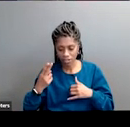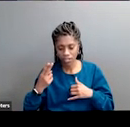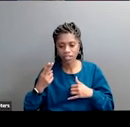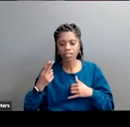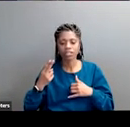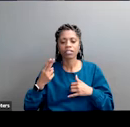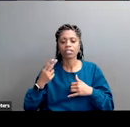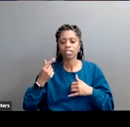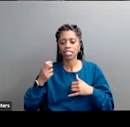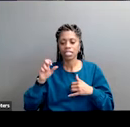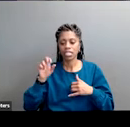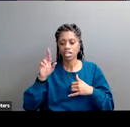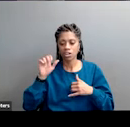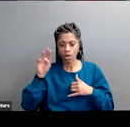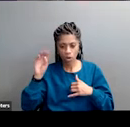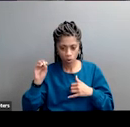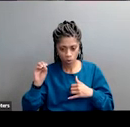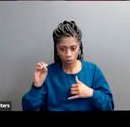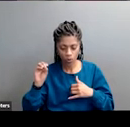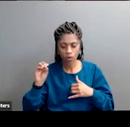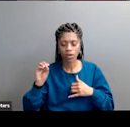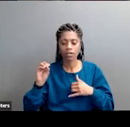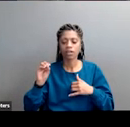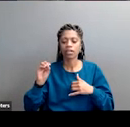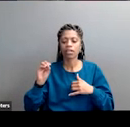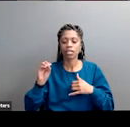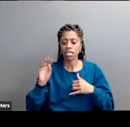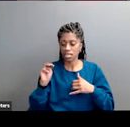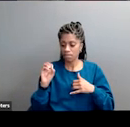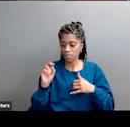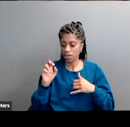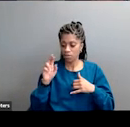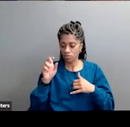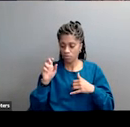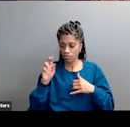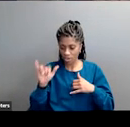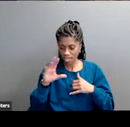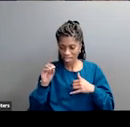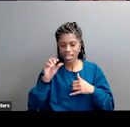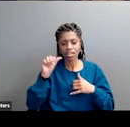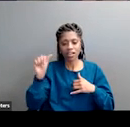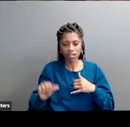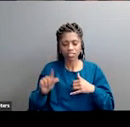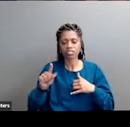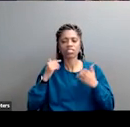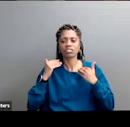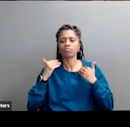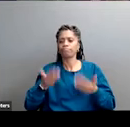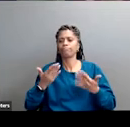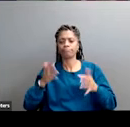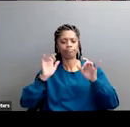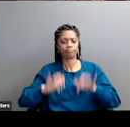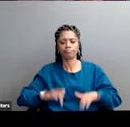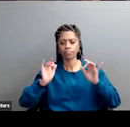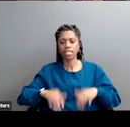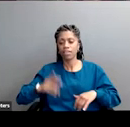are you guillermo uh where are you in monterey and austin that's awesome happy to have you all with us so keep going in there gang say hello to each other